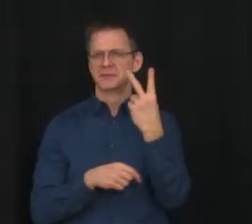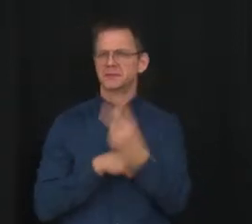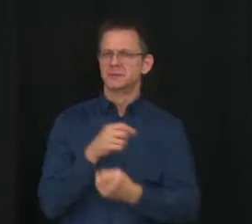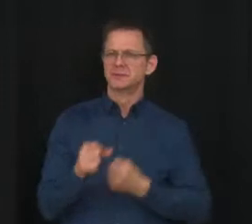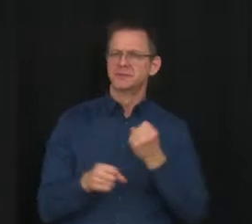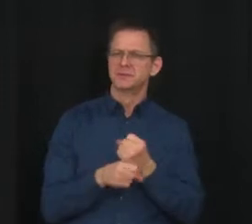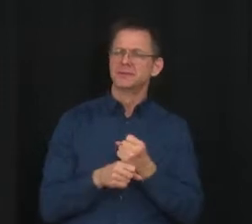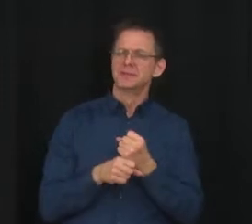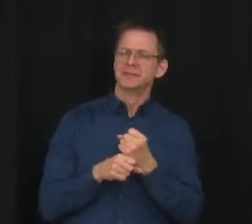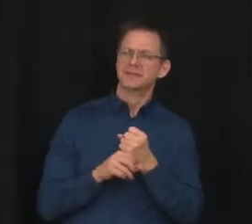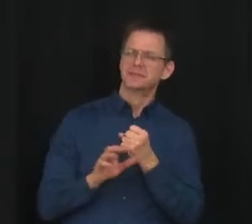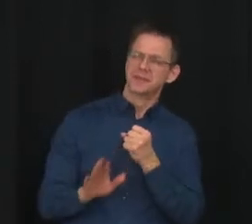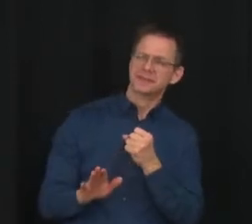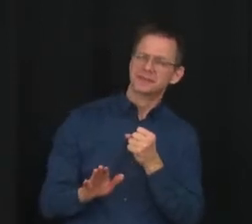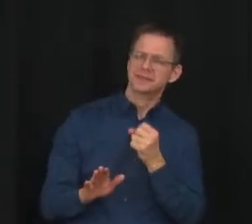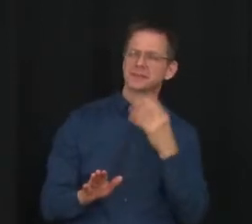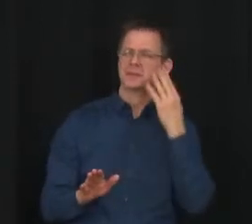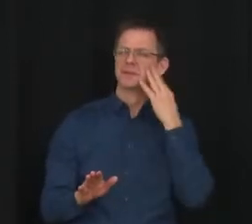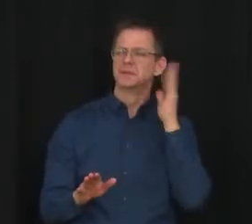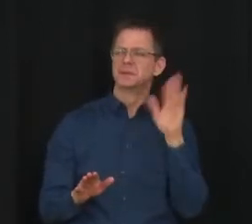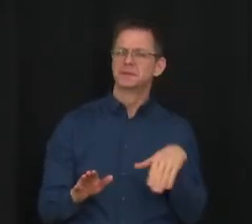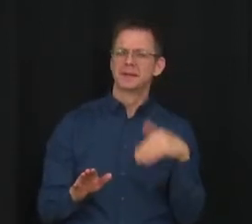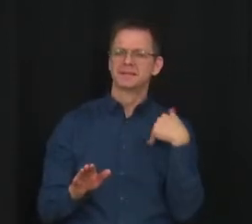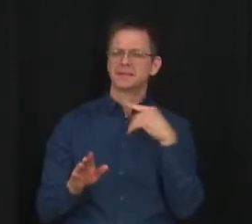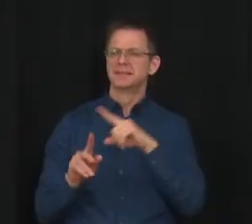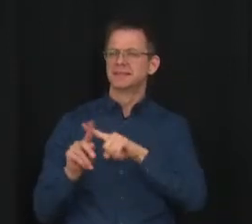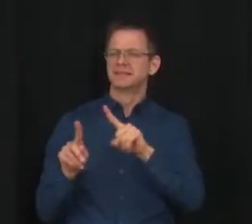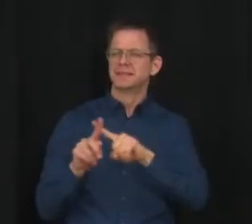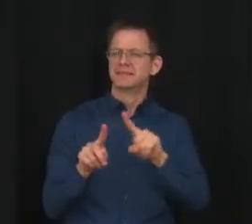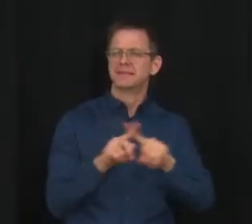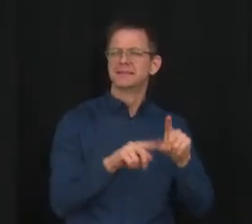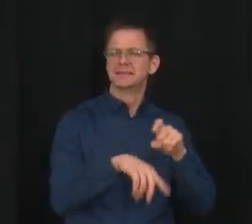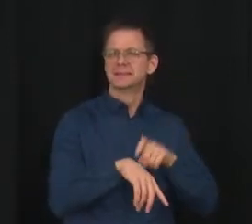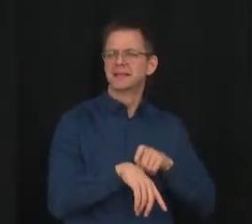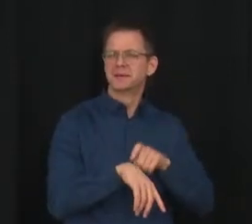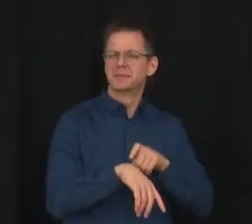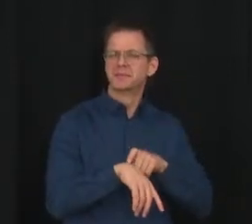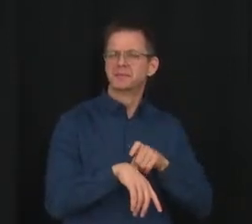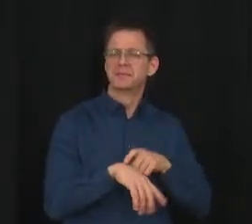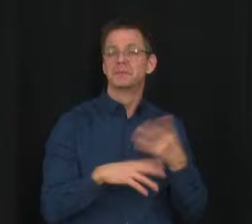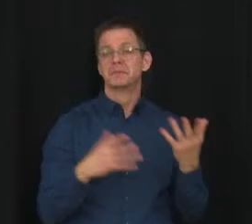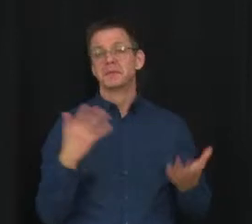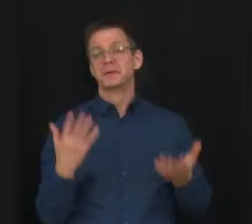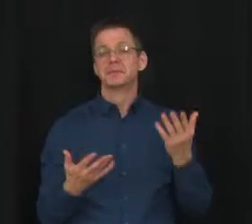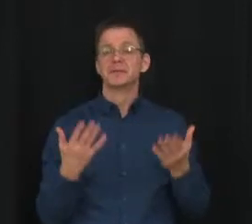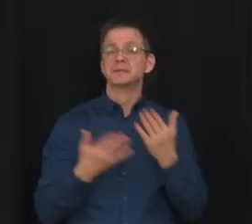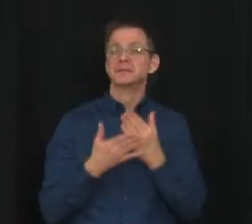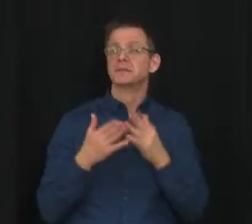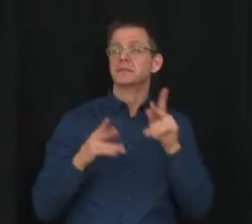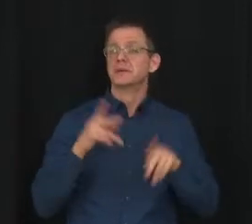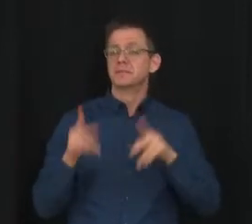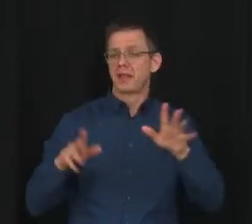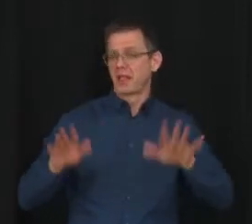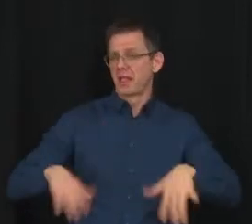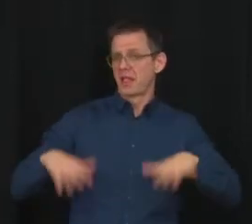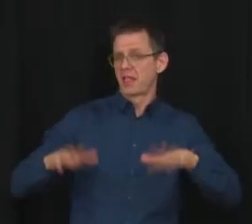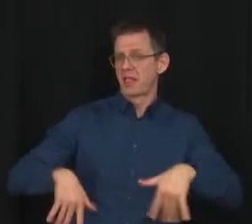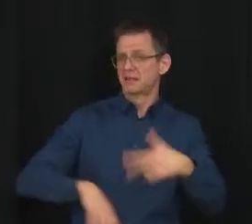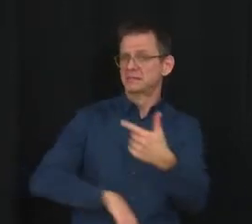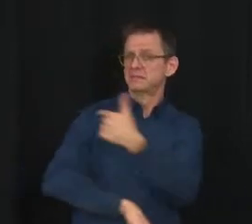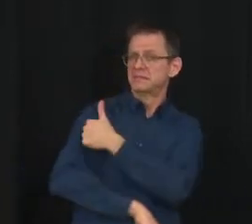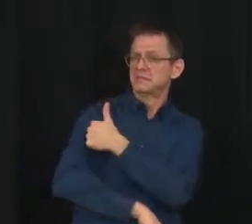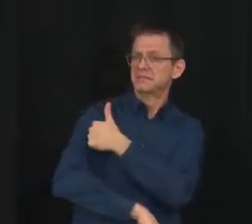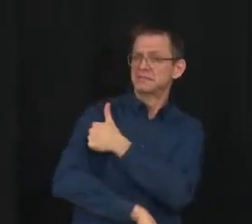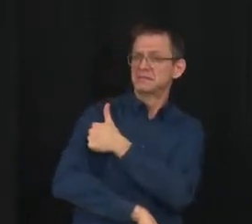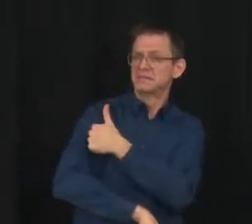COVID, you know, where people were unvaccinated before. It's been, it seems like a